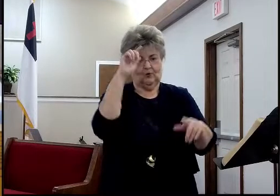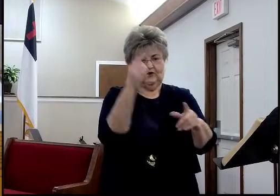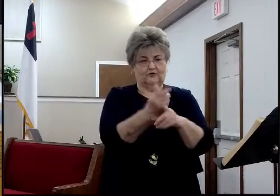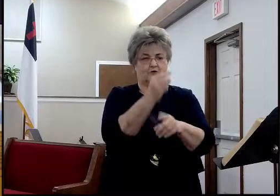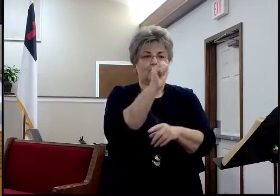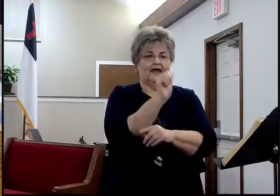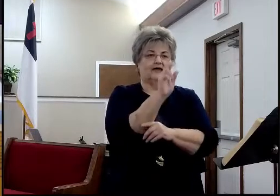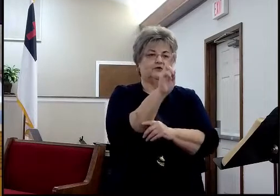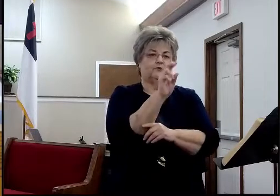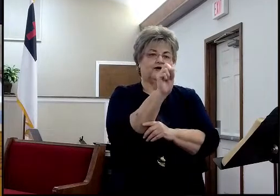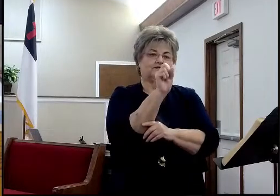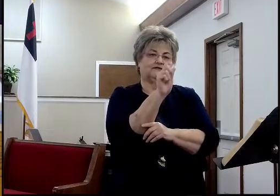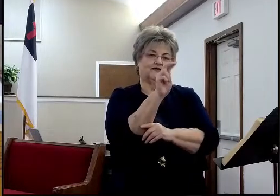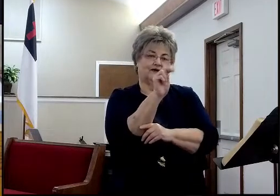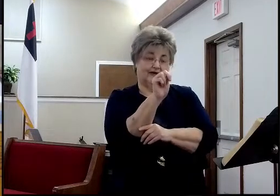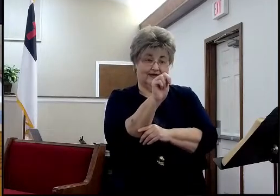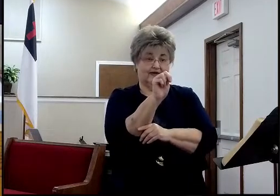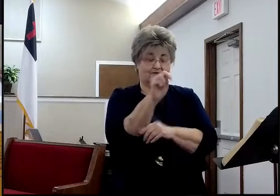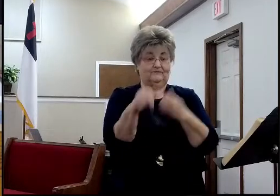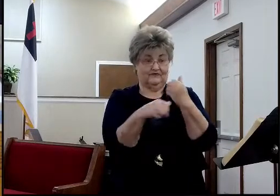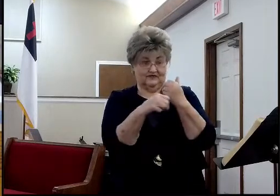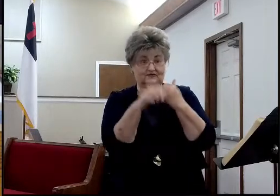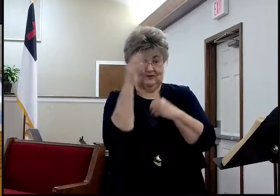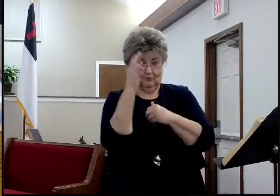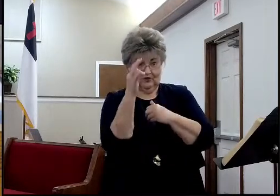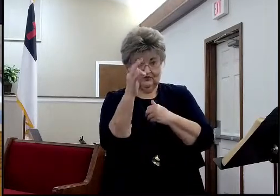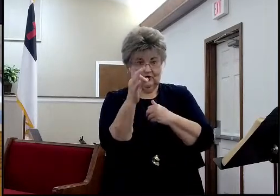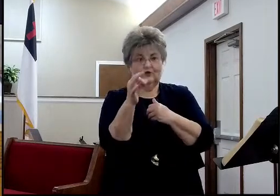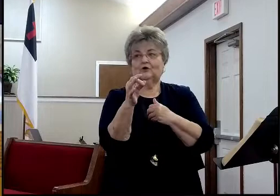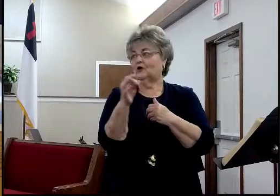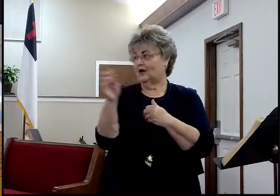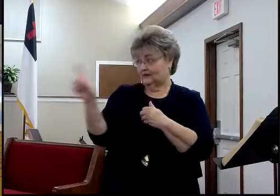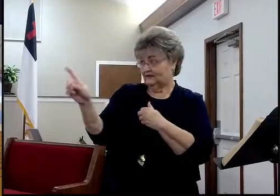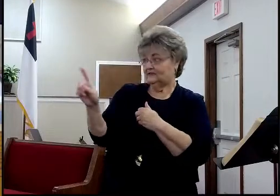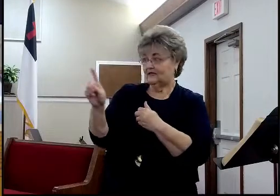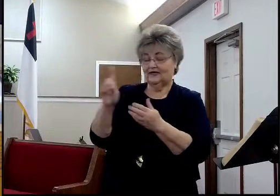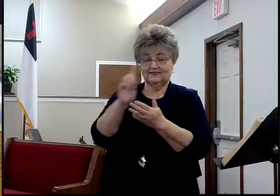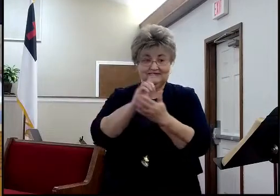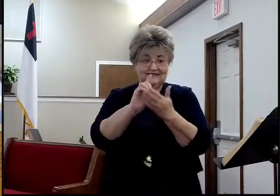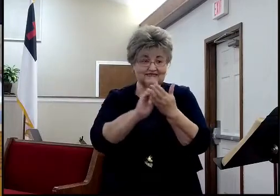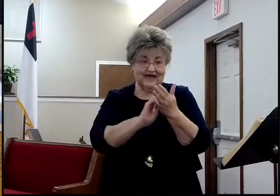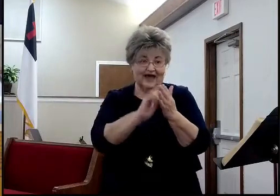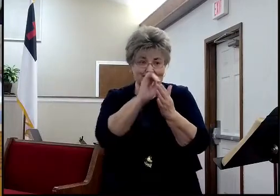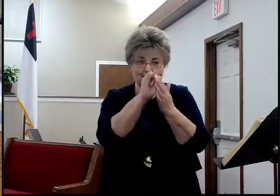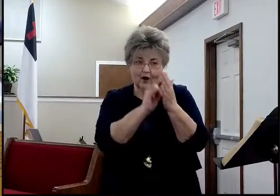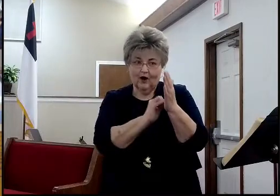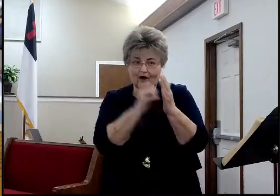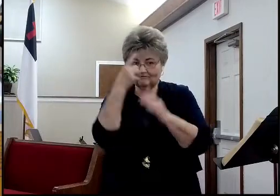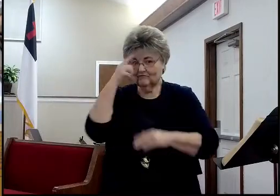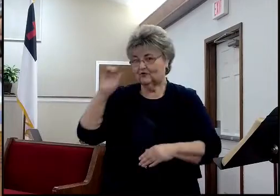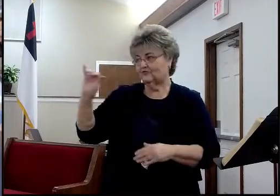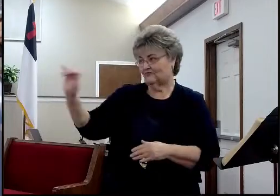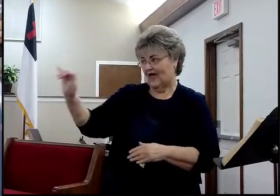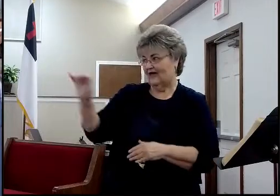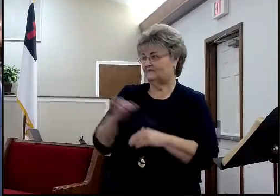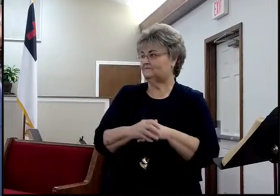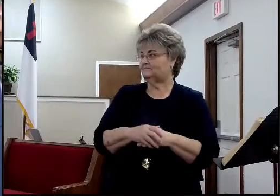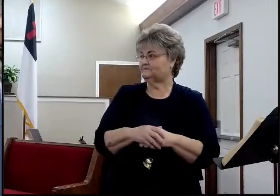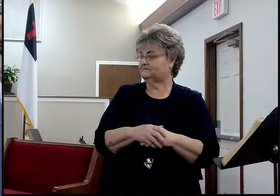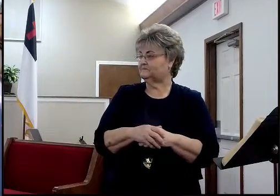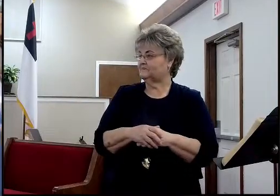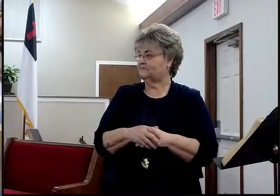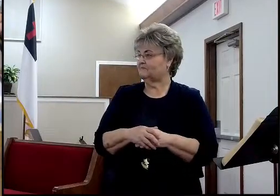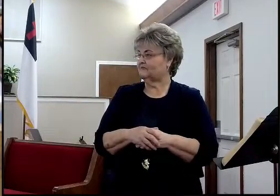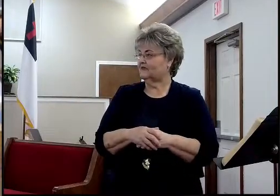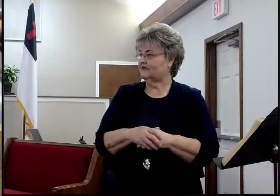this and took care of ordering it. And it's a very nice award. It's got like a resin. It's supposed to be like a faux stone, if you